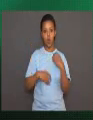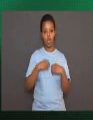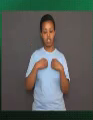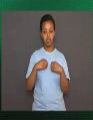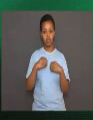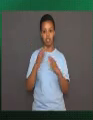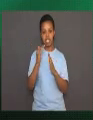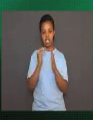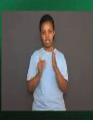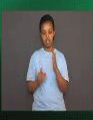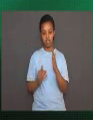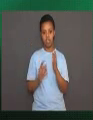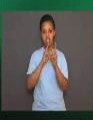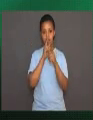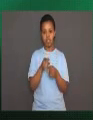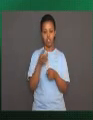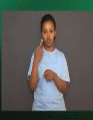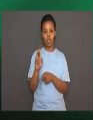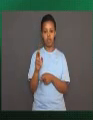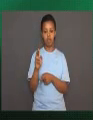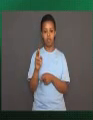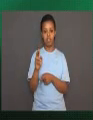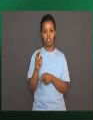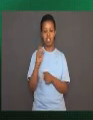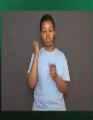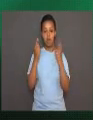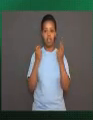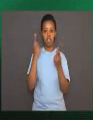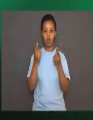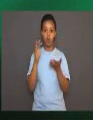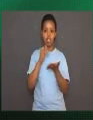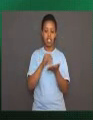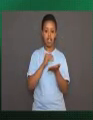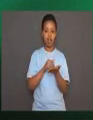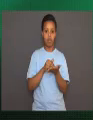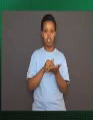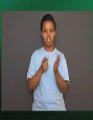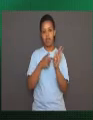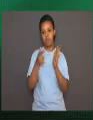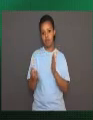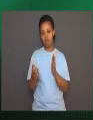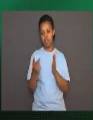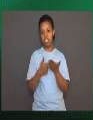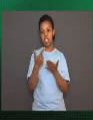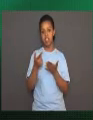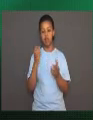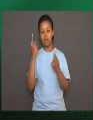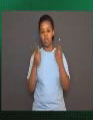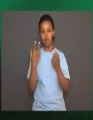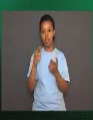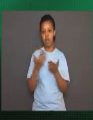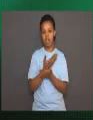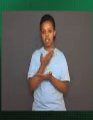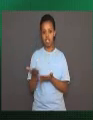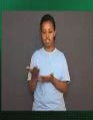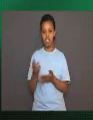response to a stimulus after repeated exposure to that stimulus over